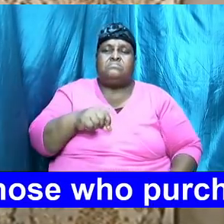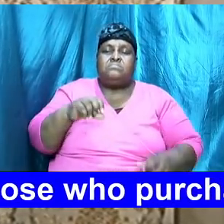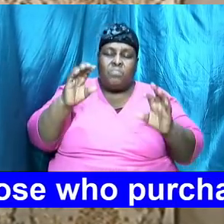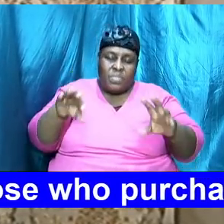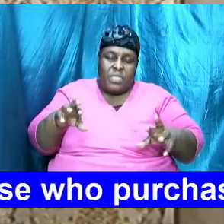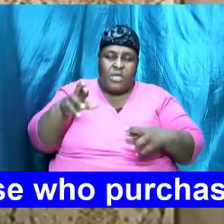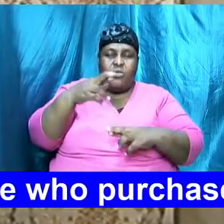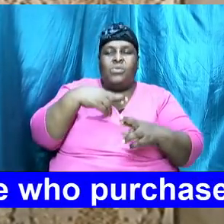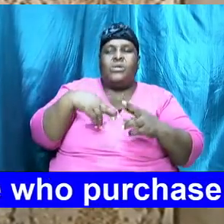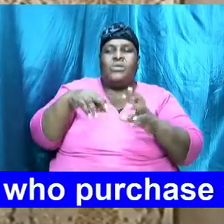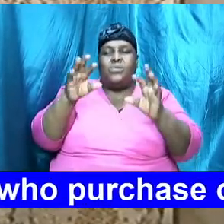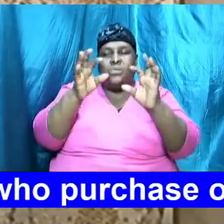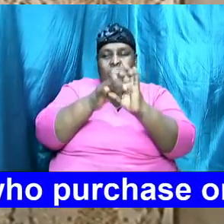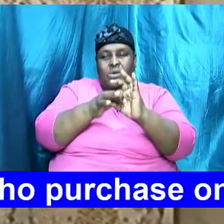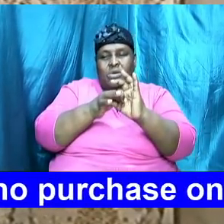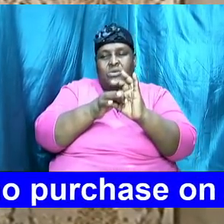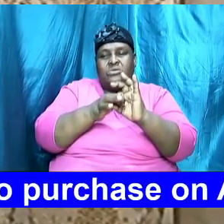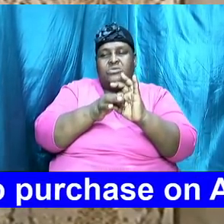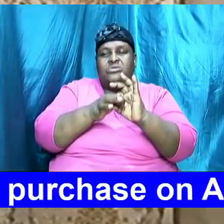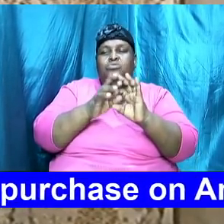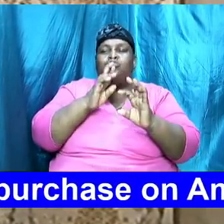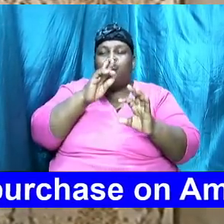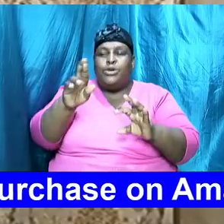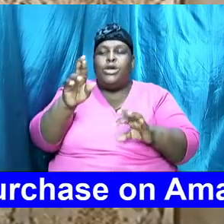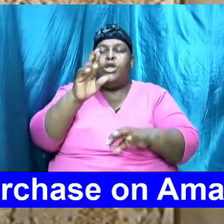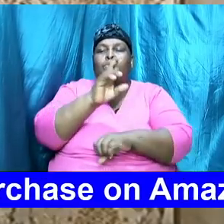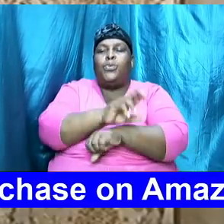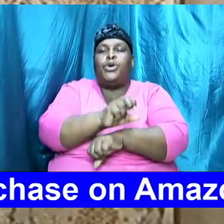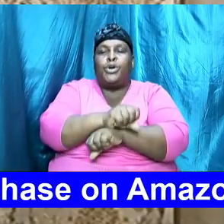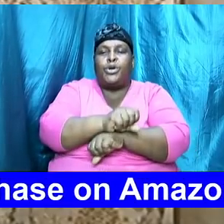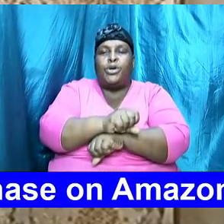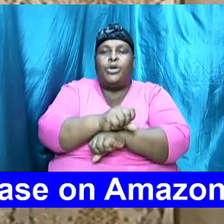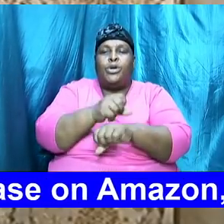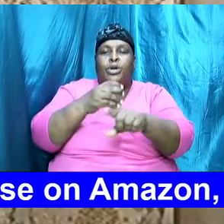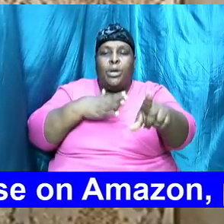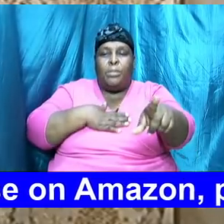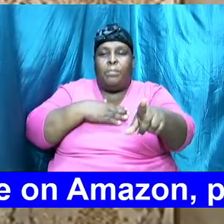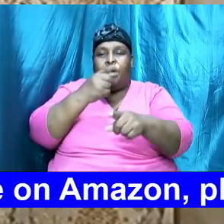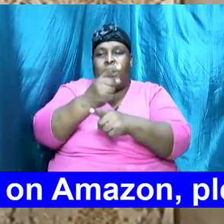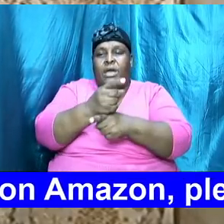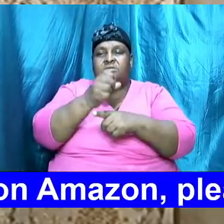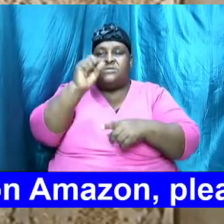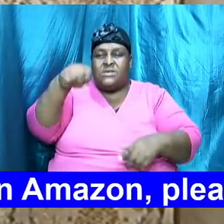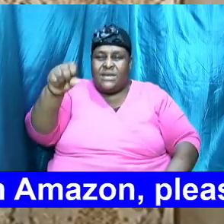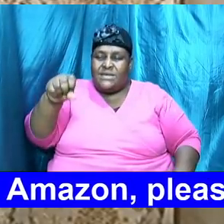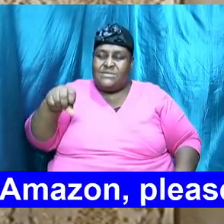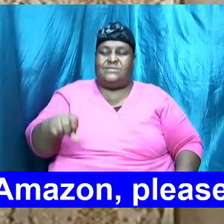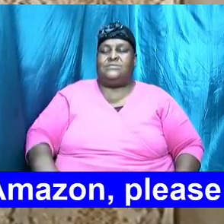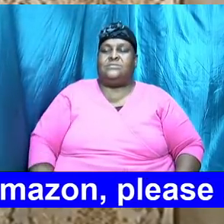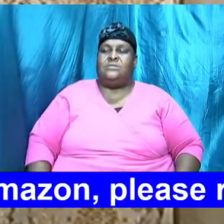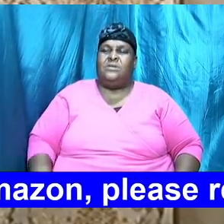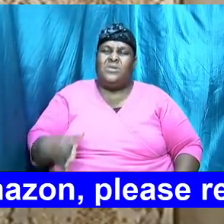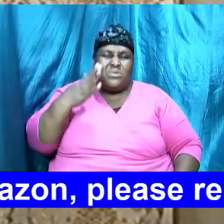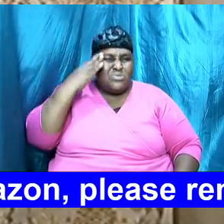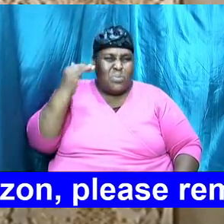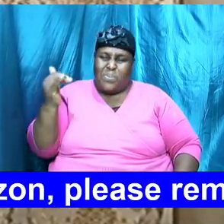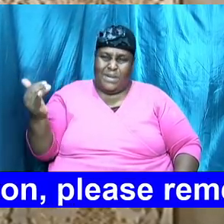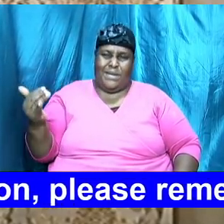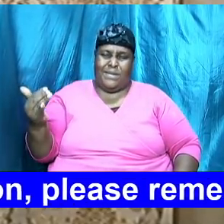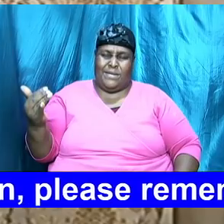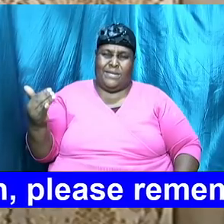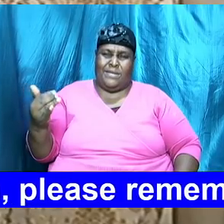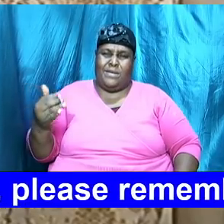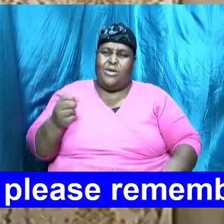relationship really work my answer is yes then then why is it that there are